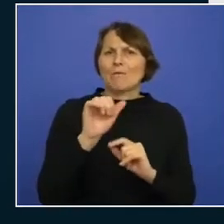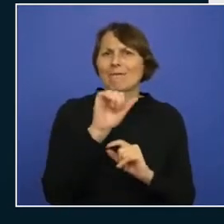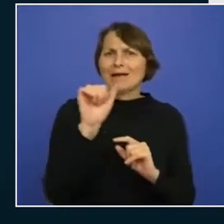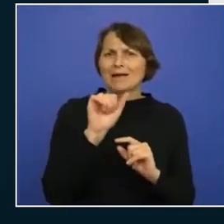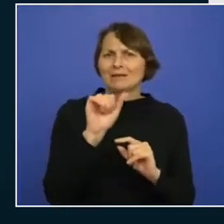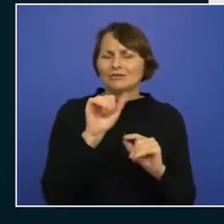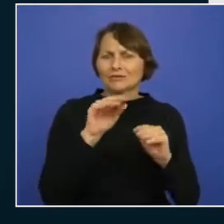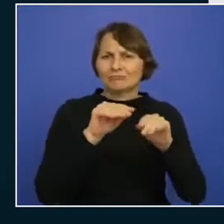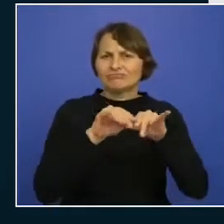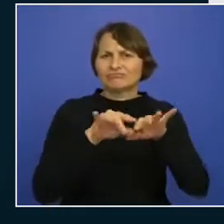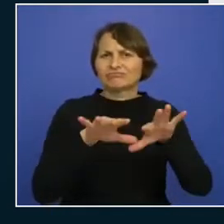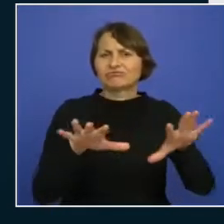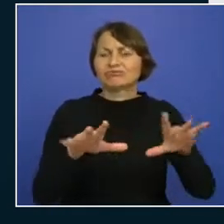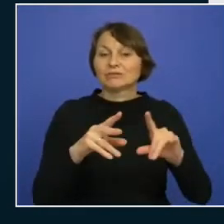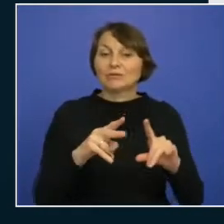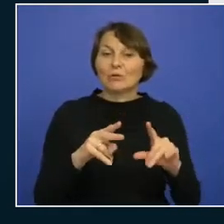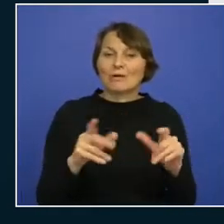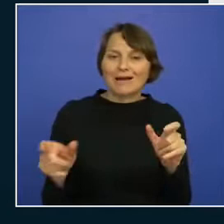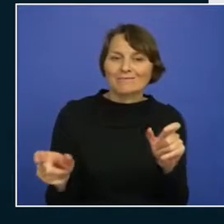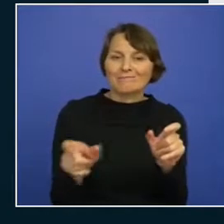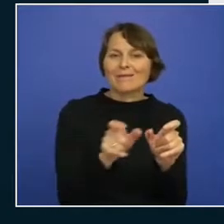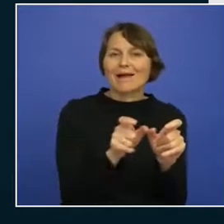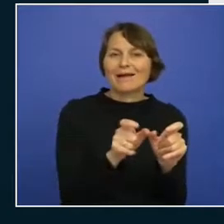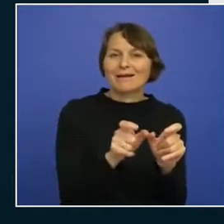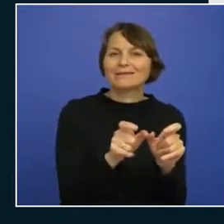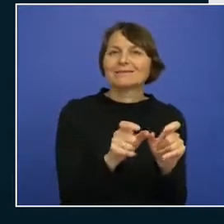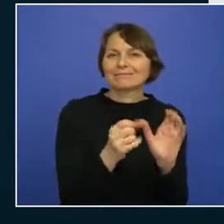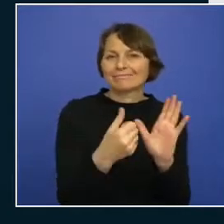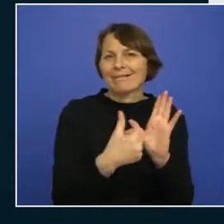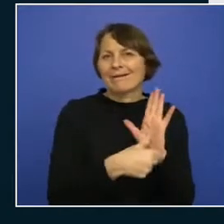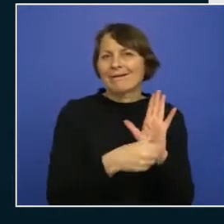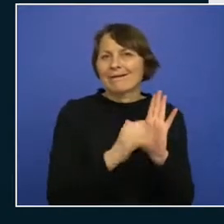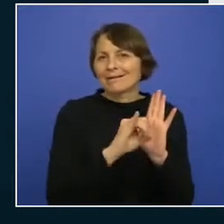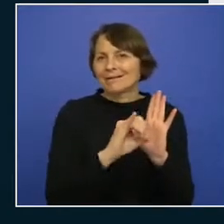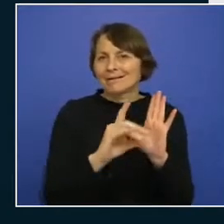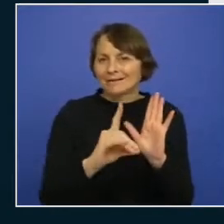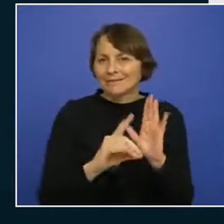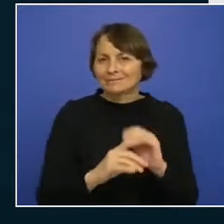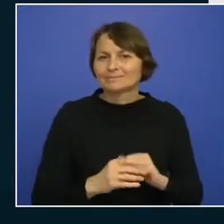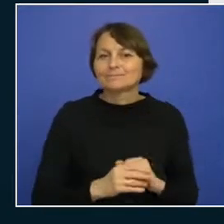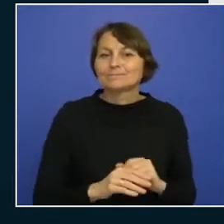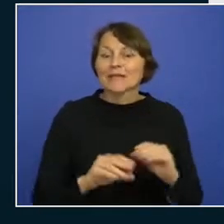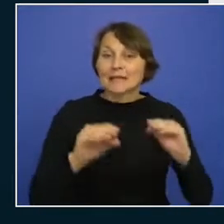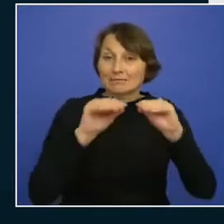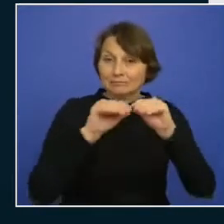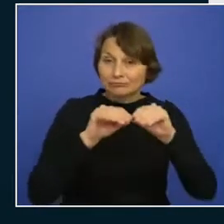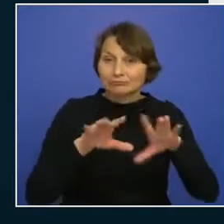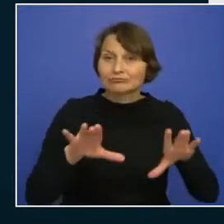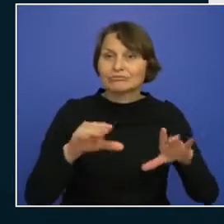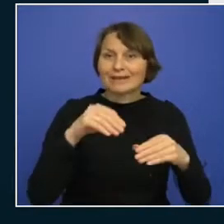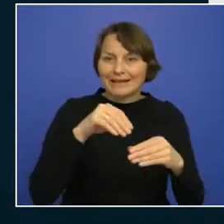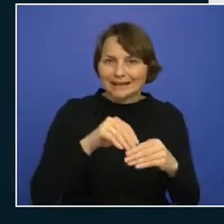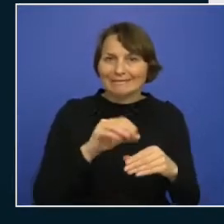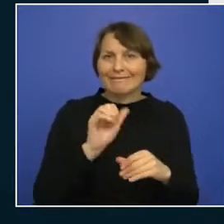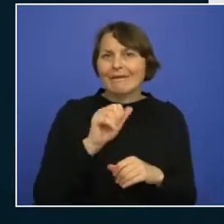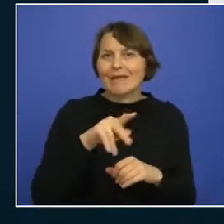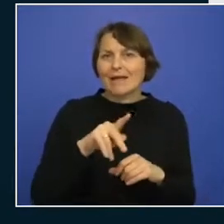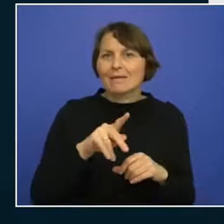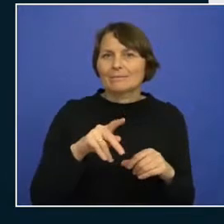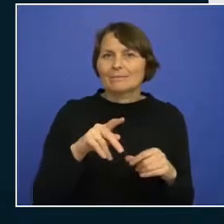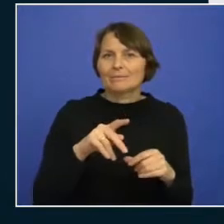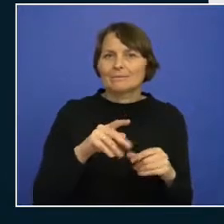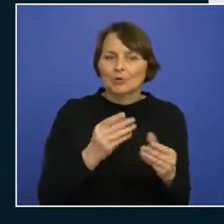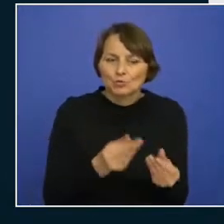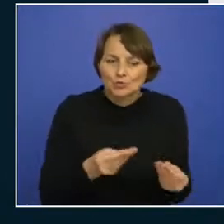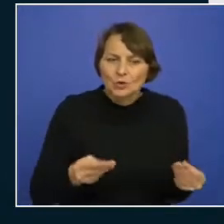identifier in front of it and the application is deployed in the application resource group and